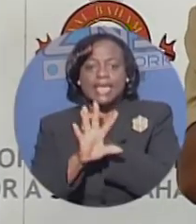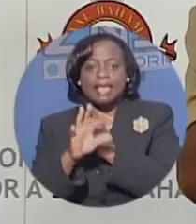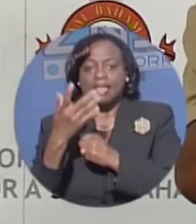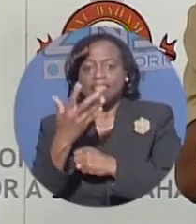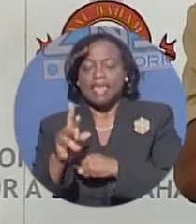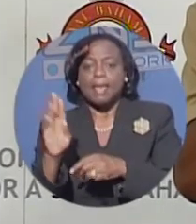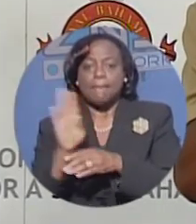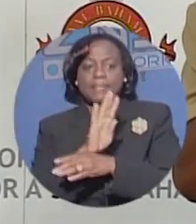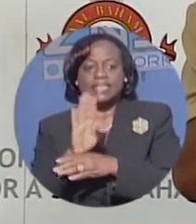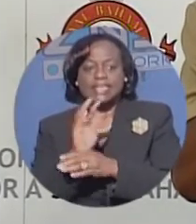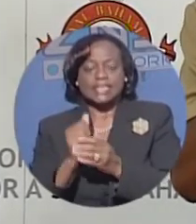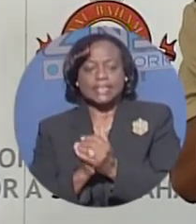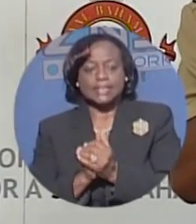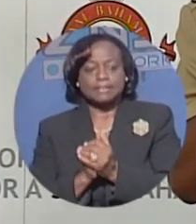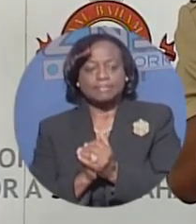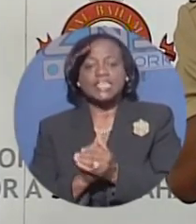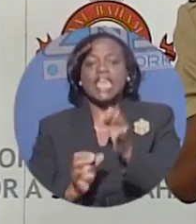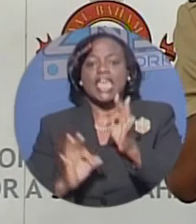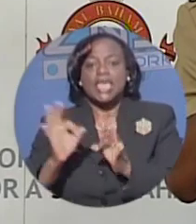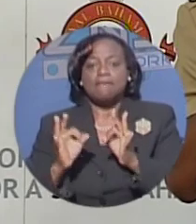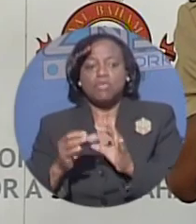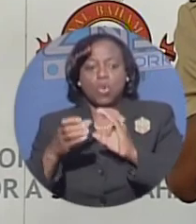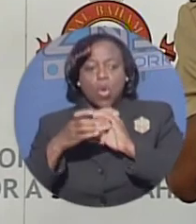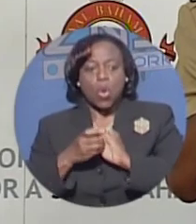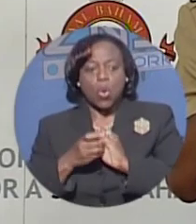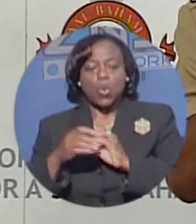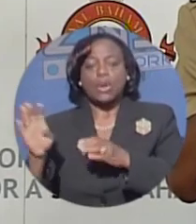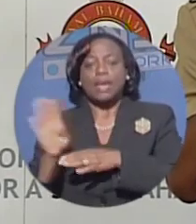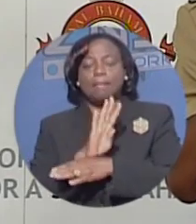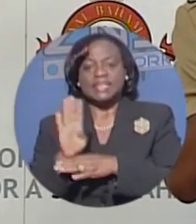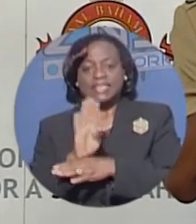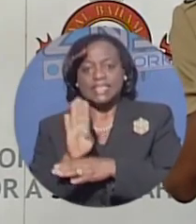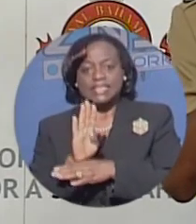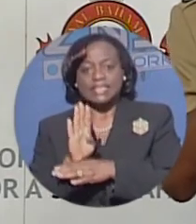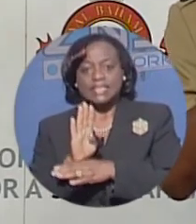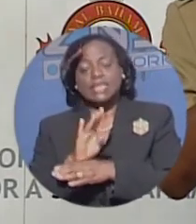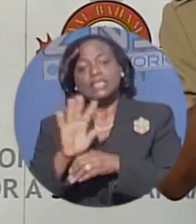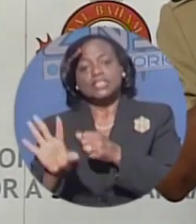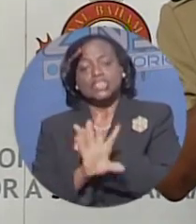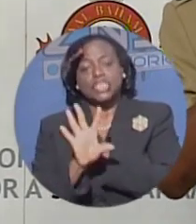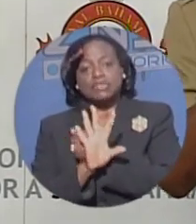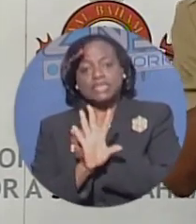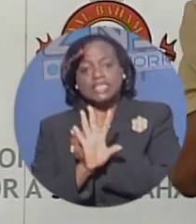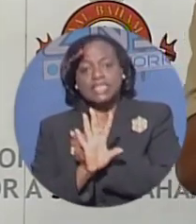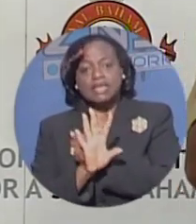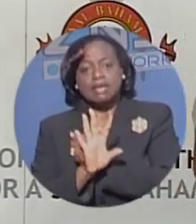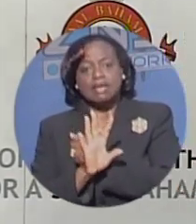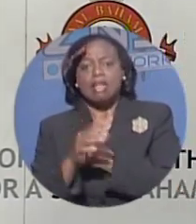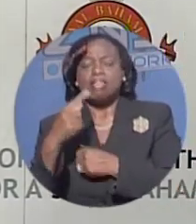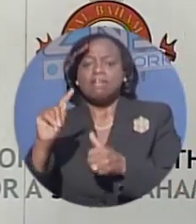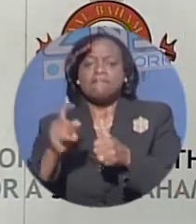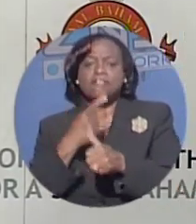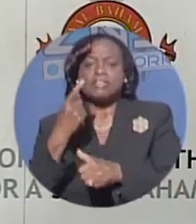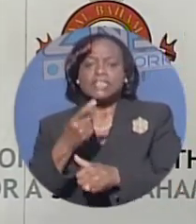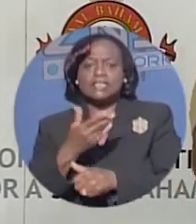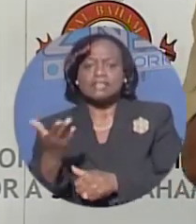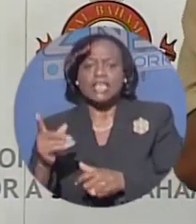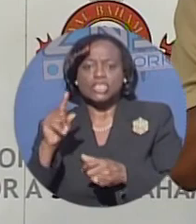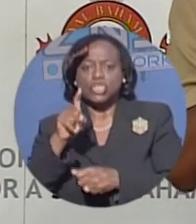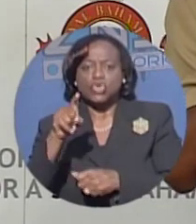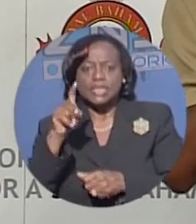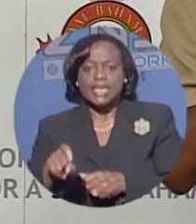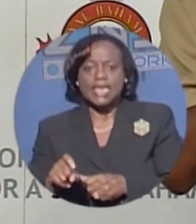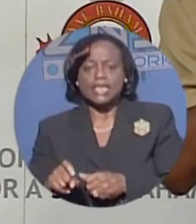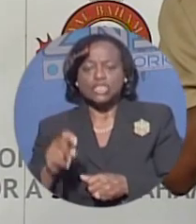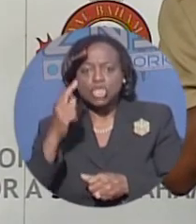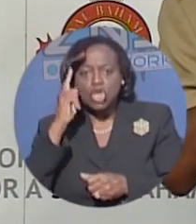got to open a business in terms of security, one of the first things you need to look at is a